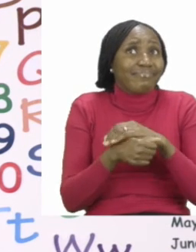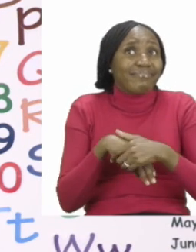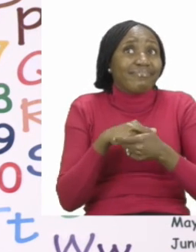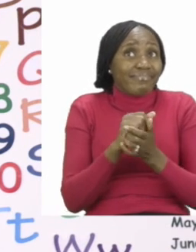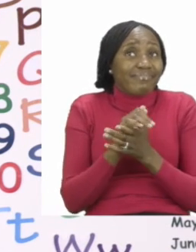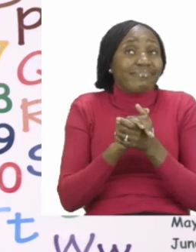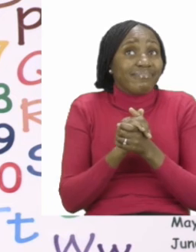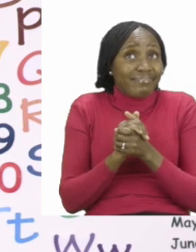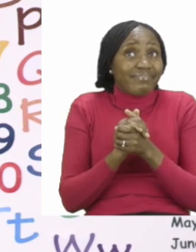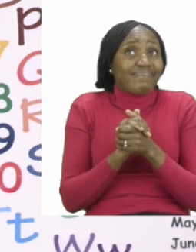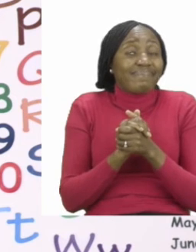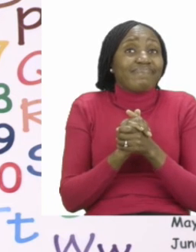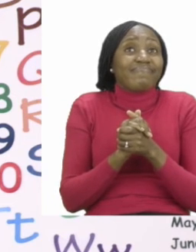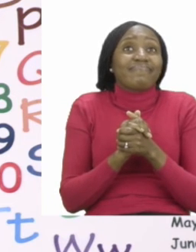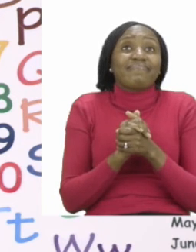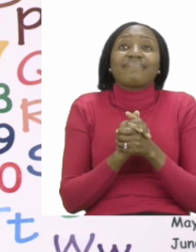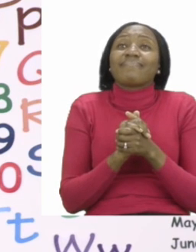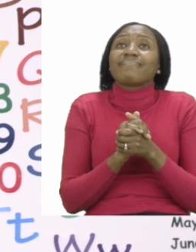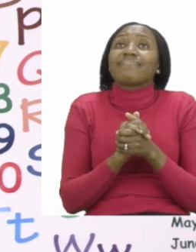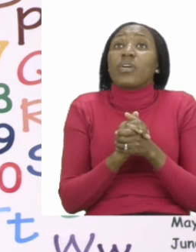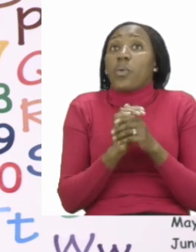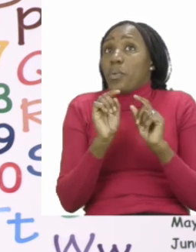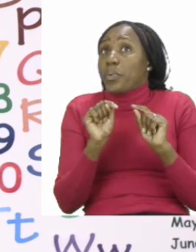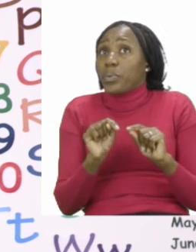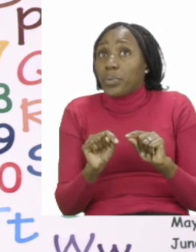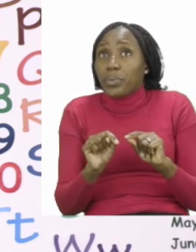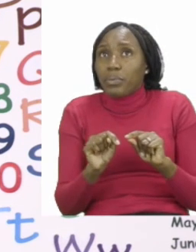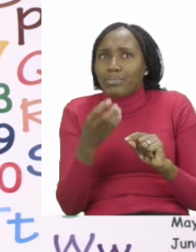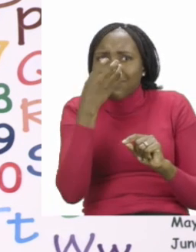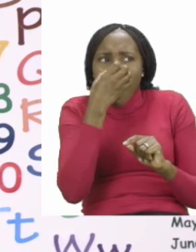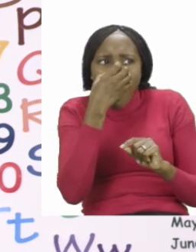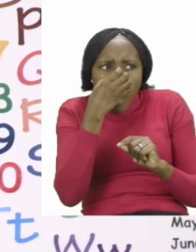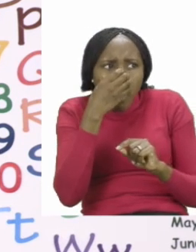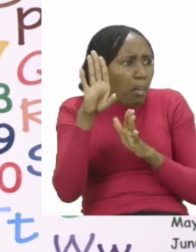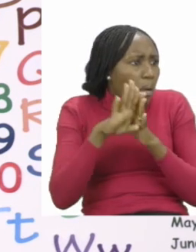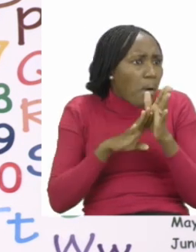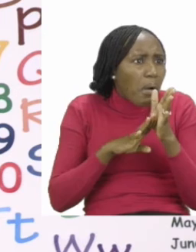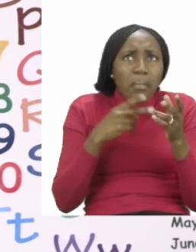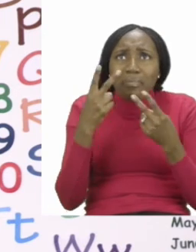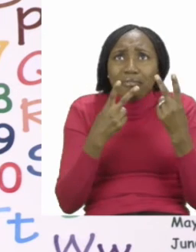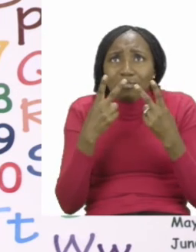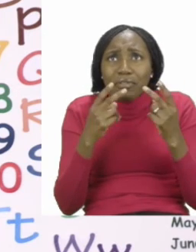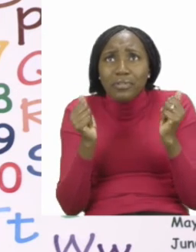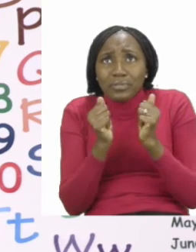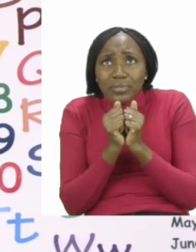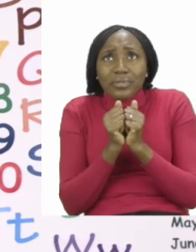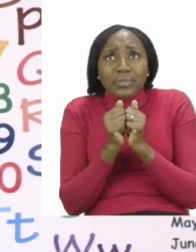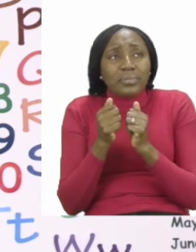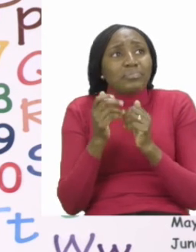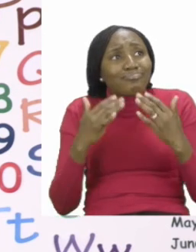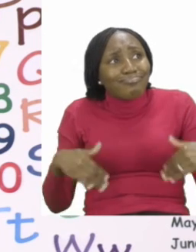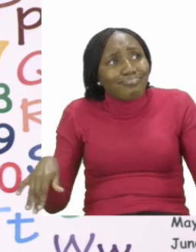Now, before we go home, Zoshi promised me that we could go to the park today.